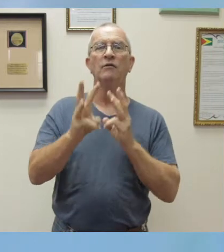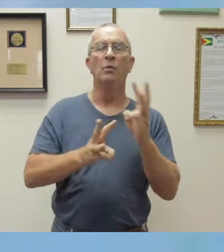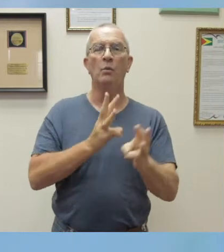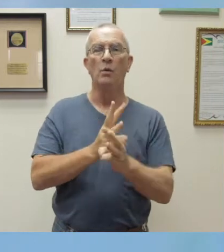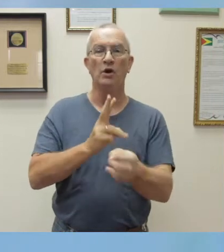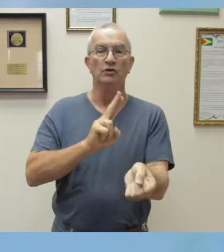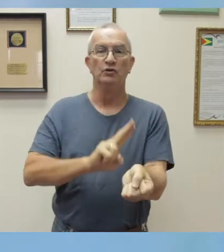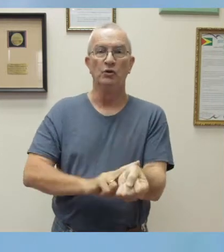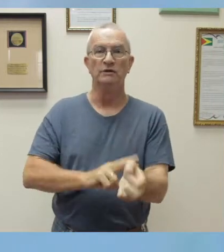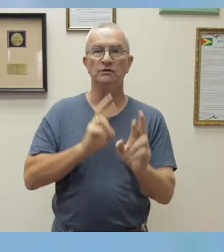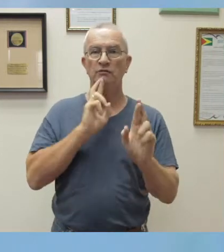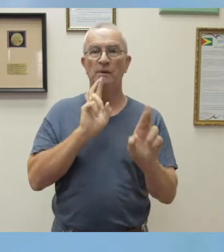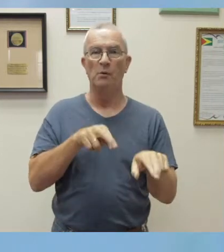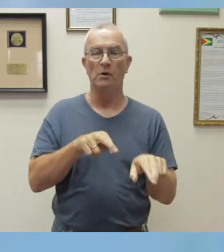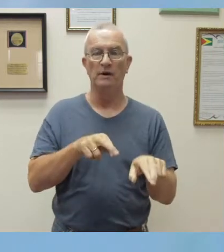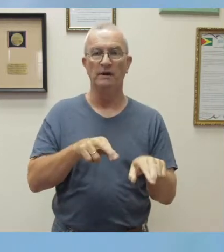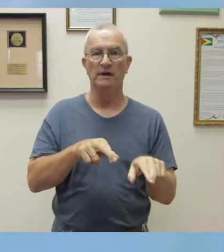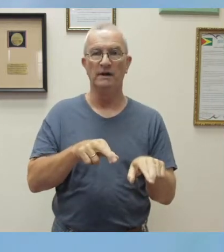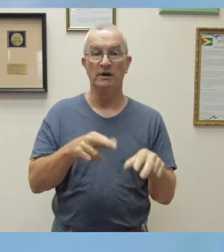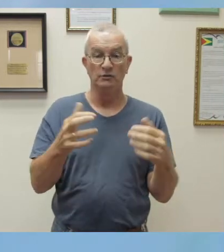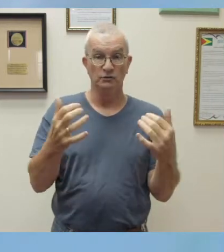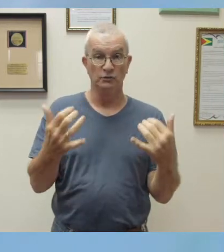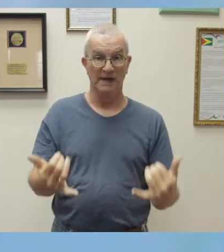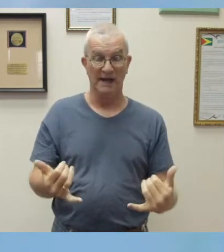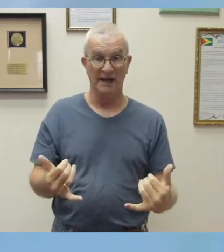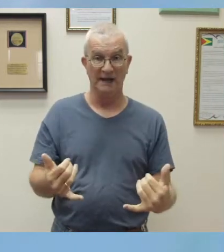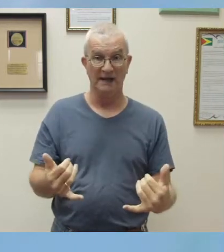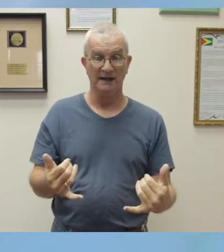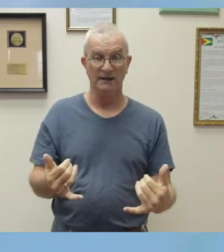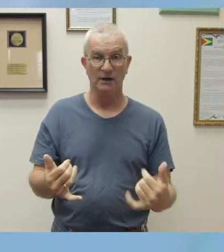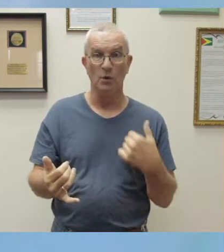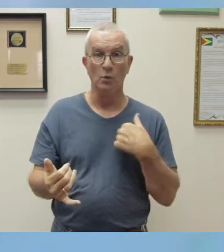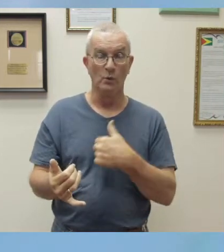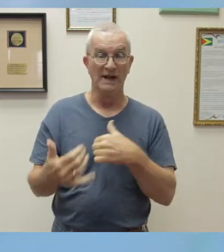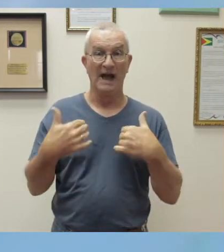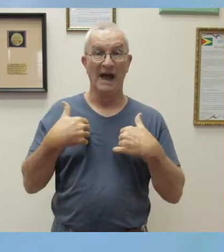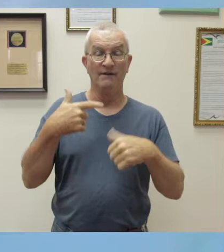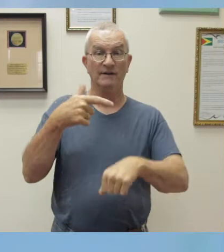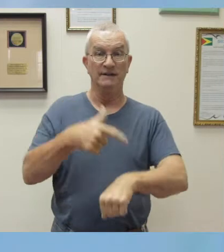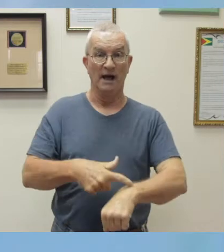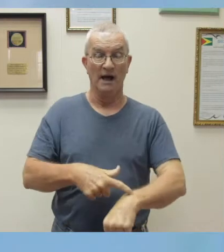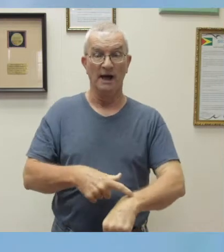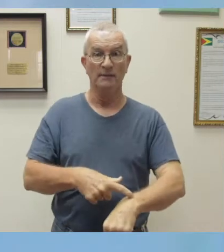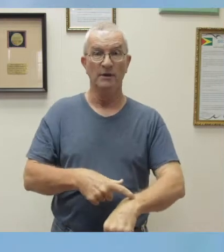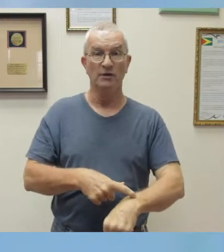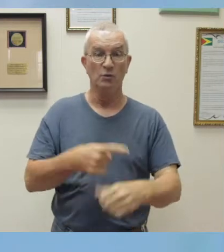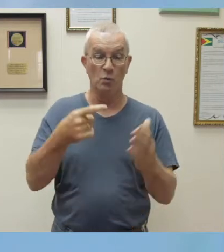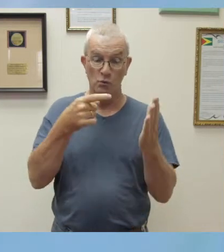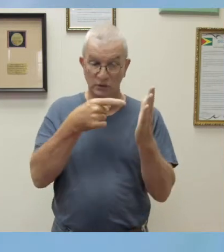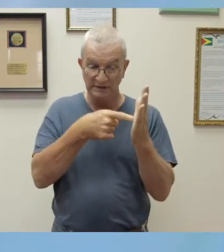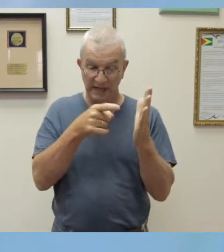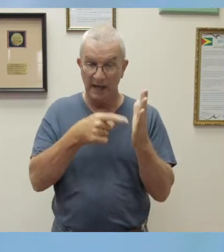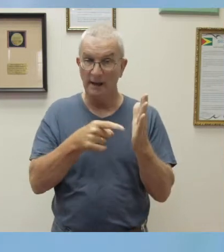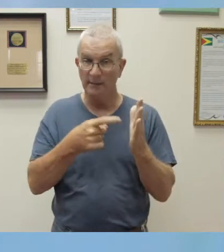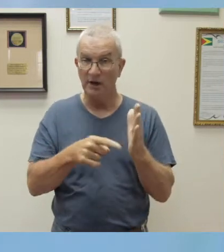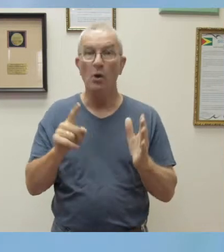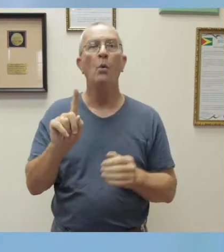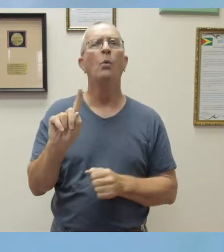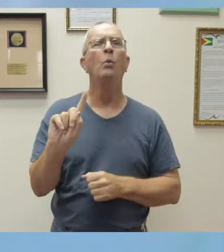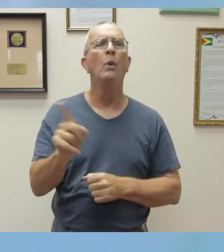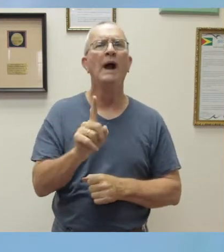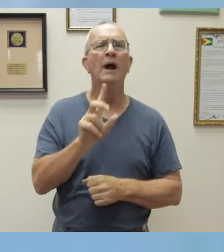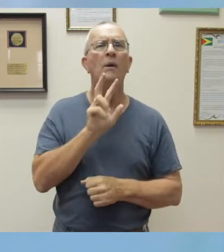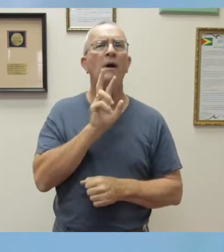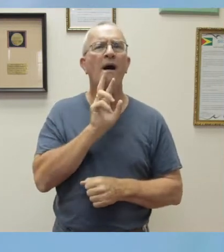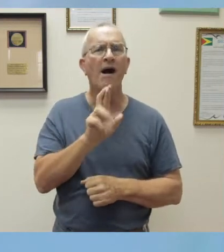Today provides us with the opportunity to re-examine where we are in relation to